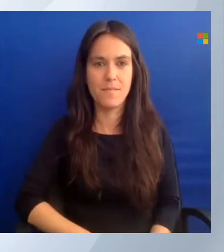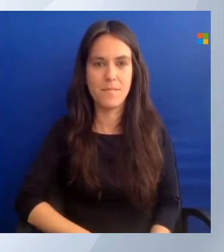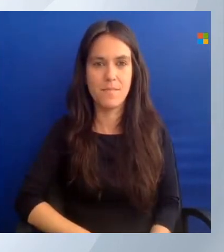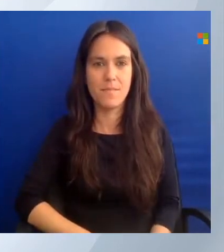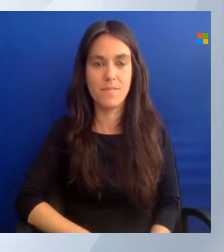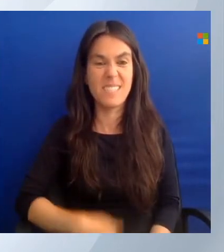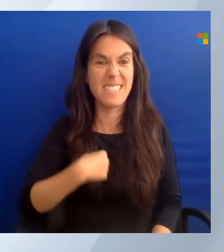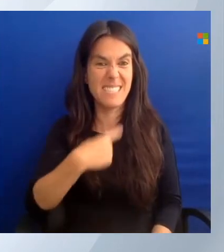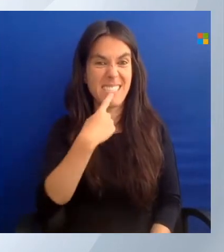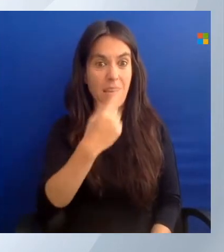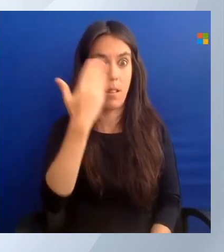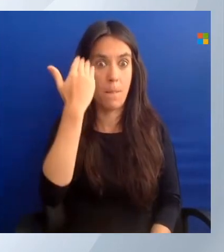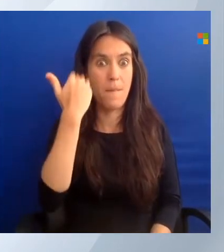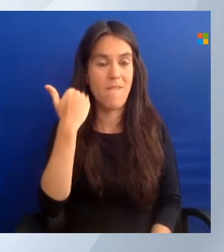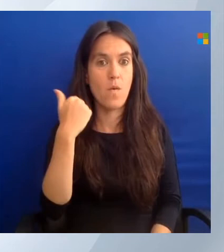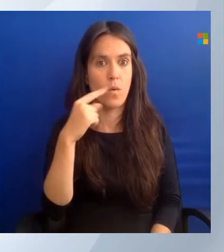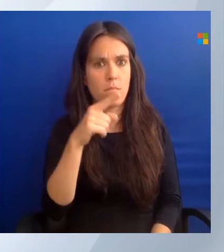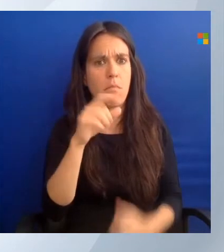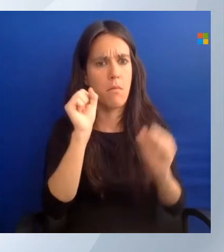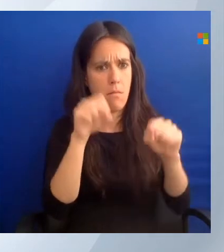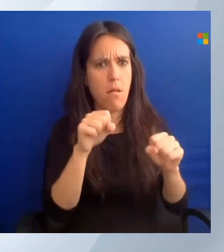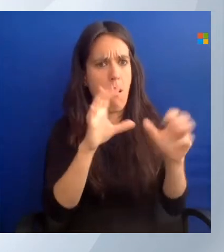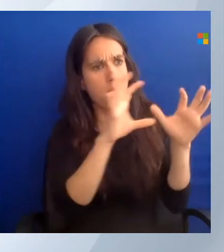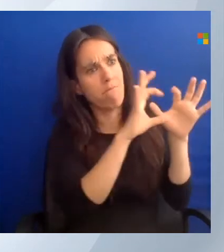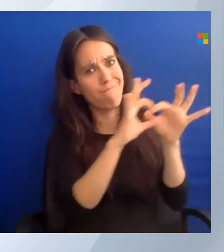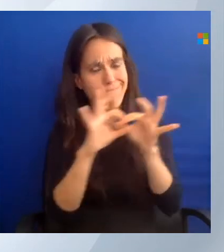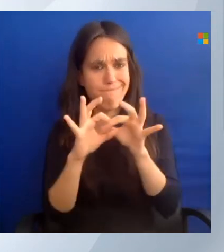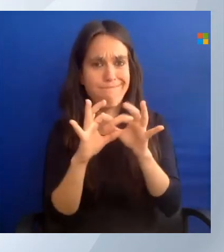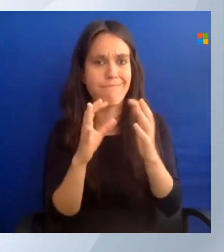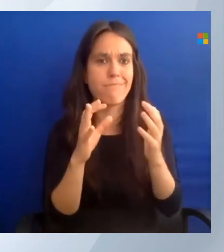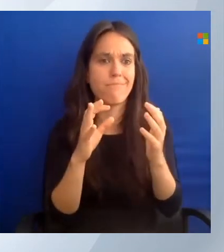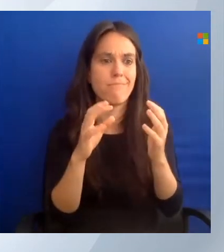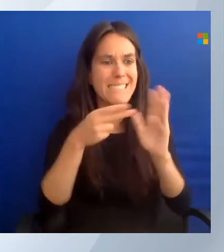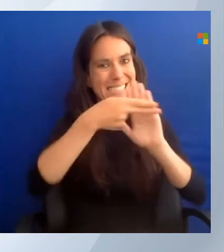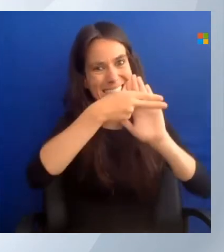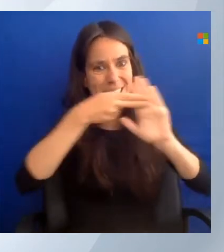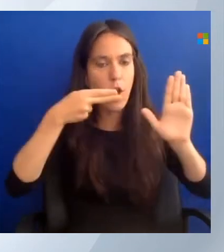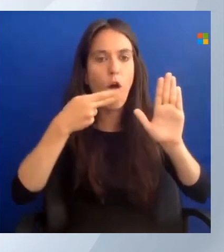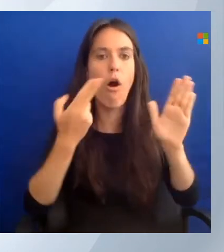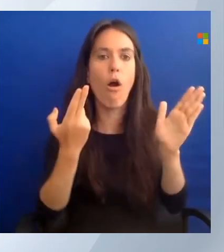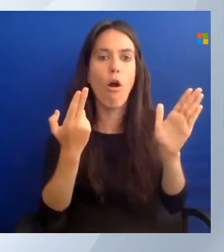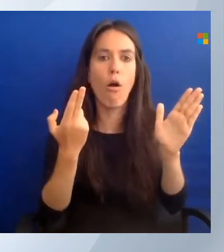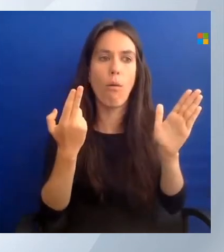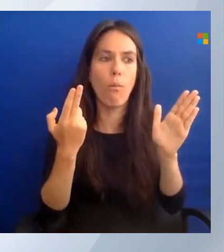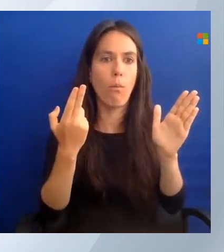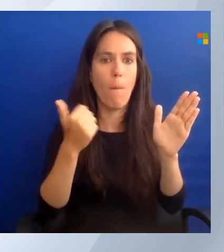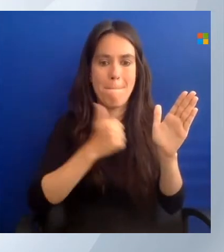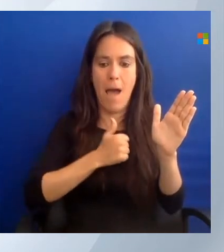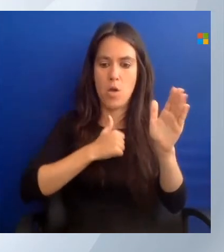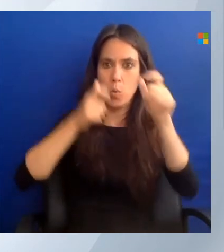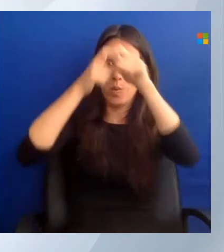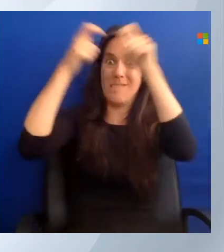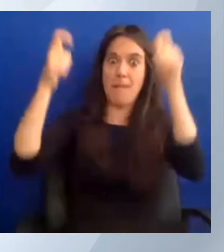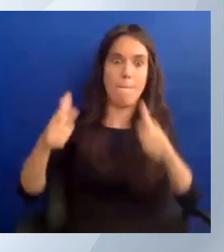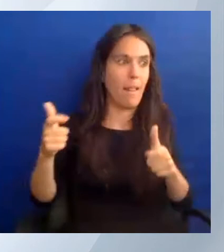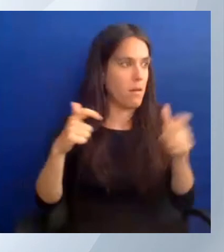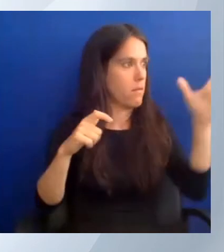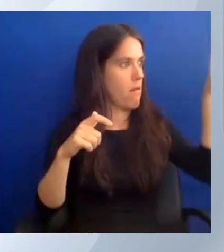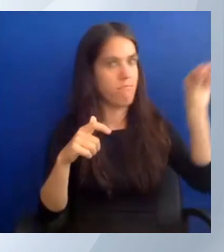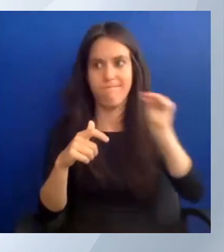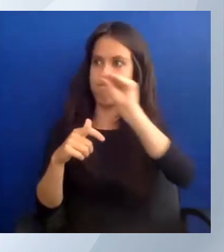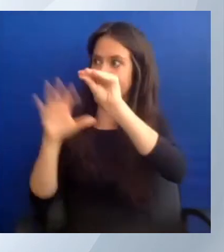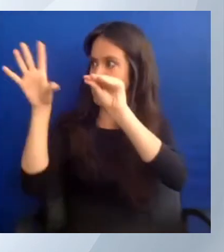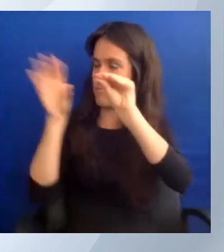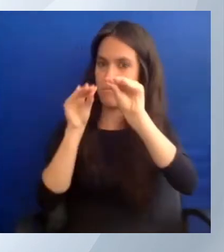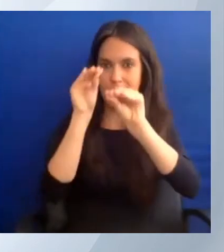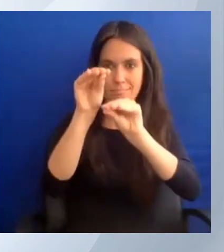put it to a hot tier and or a cool tier and use it in my own template. So this can really help you out